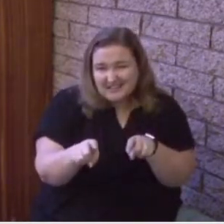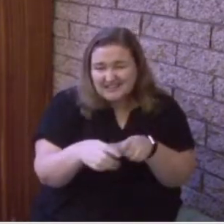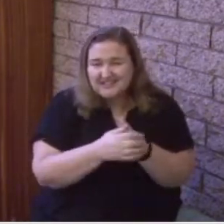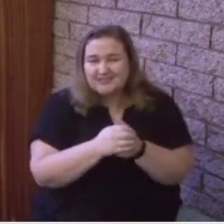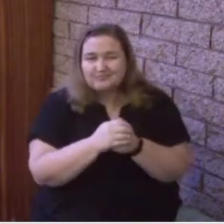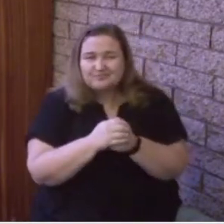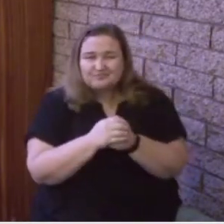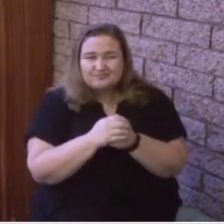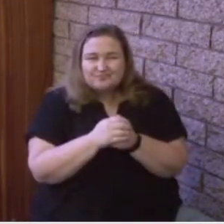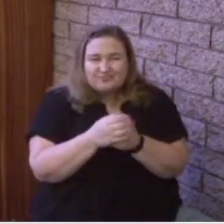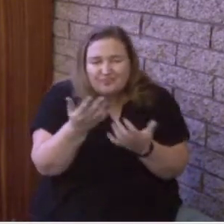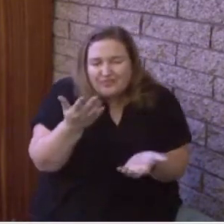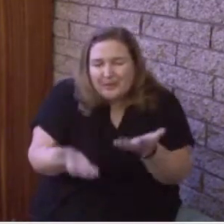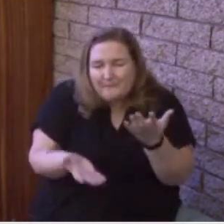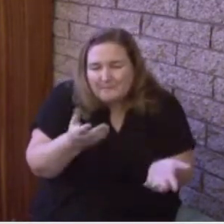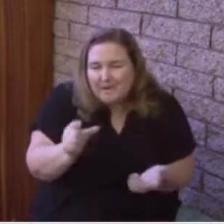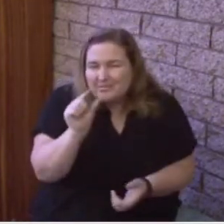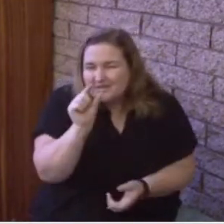bit confusing.